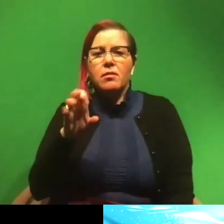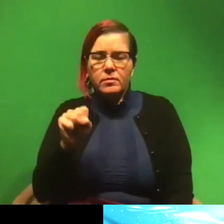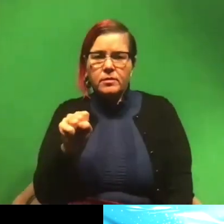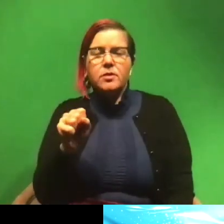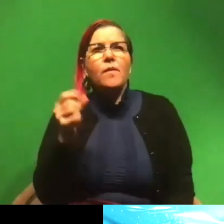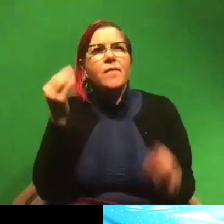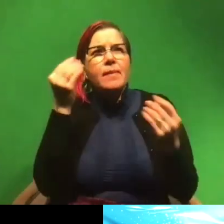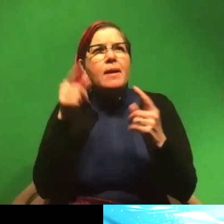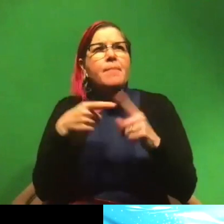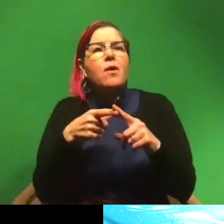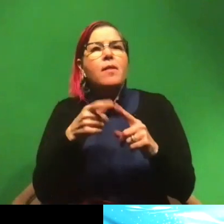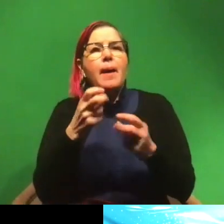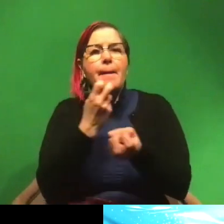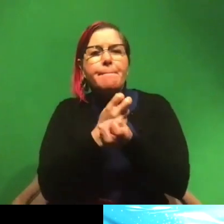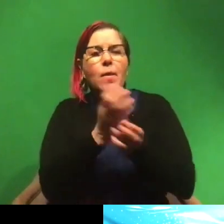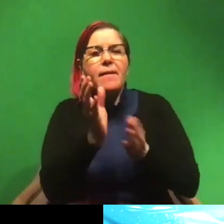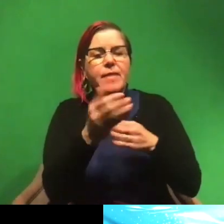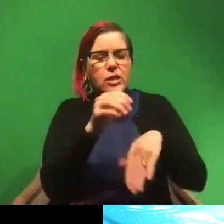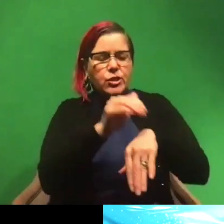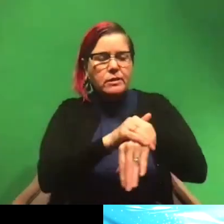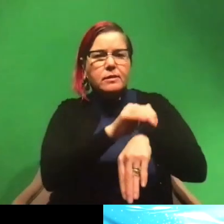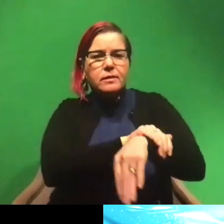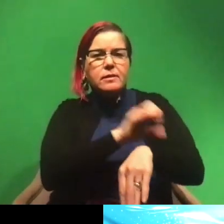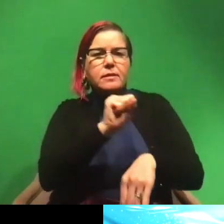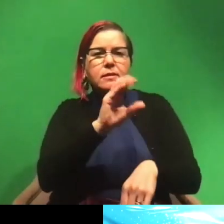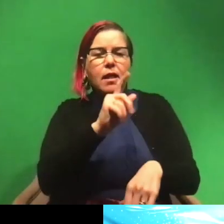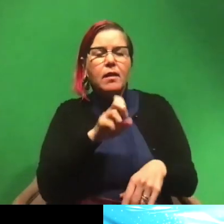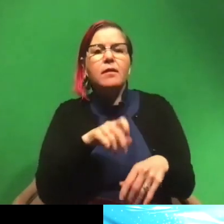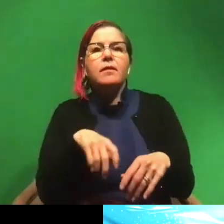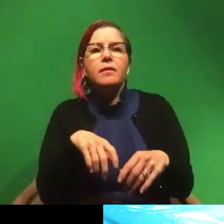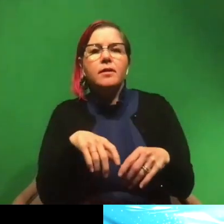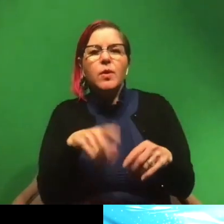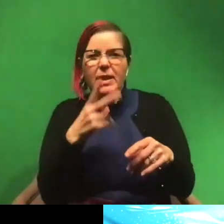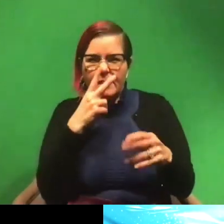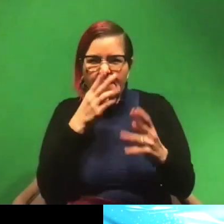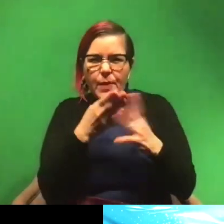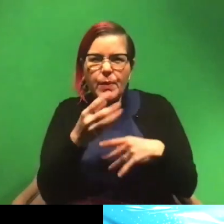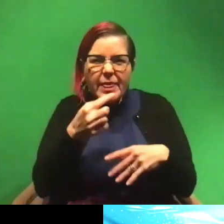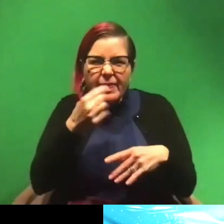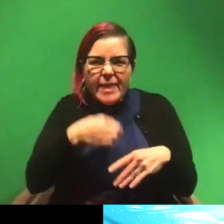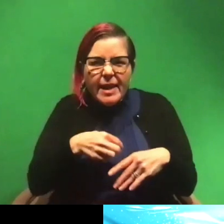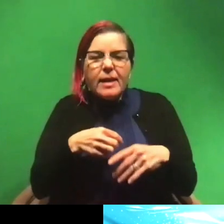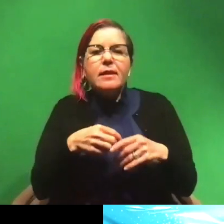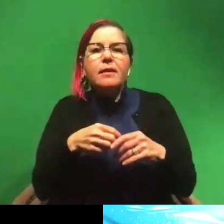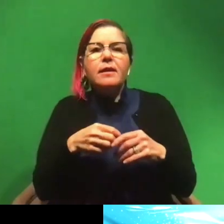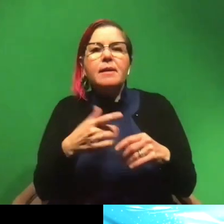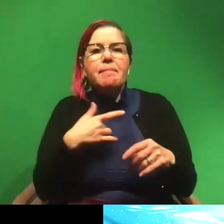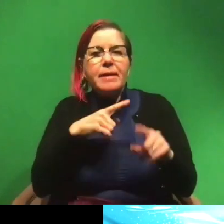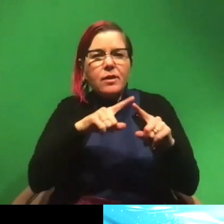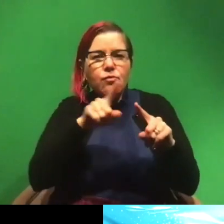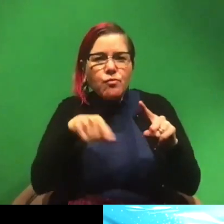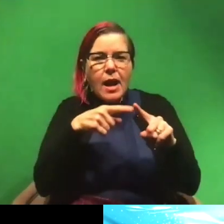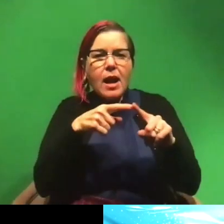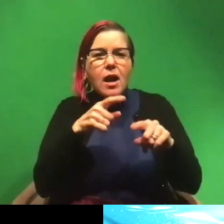think about a, like a bony fish scale, they're very thin, you like see through them. They're usually like round or